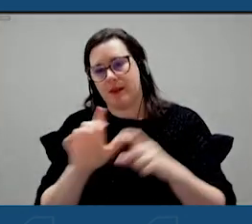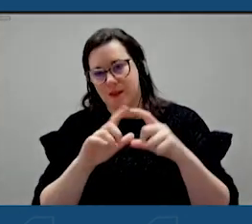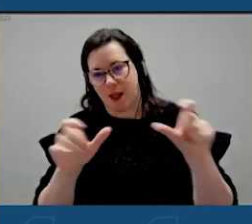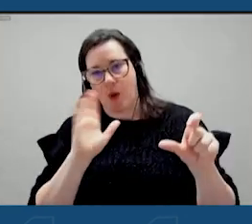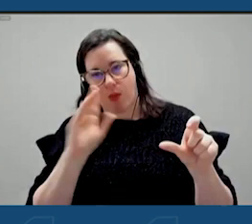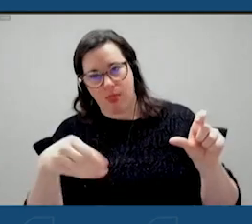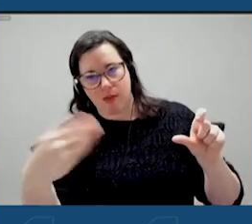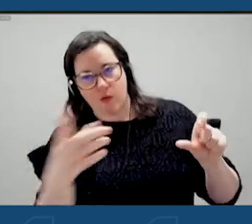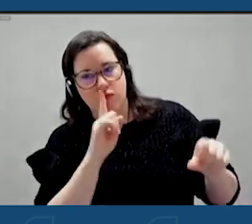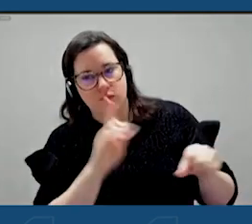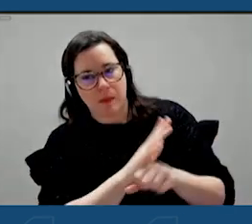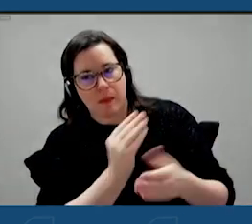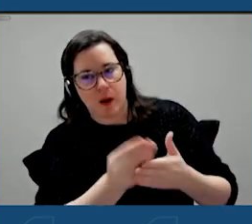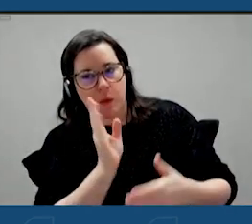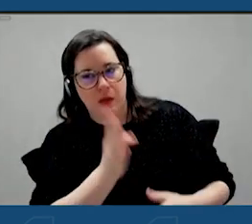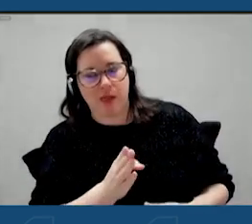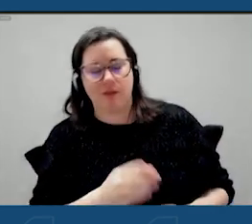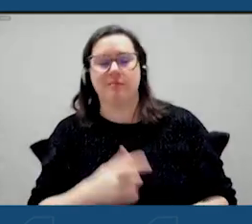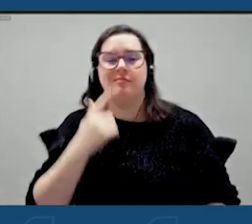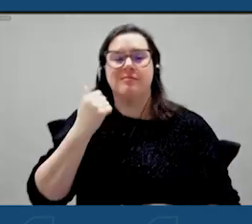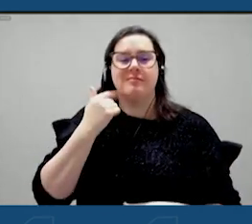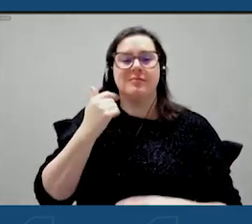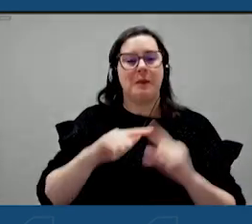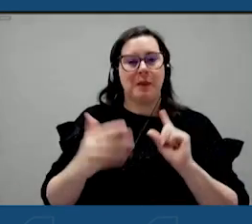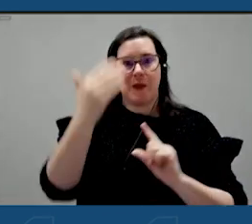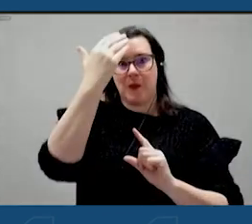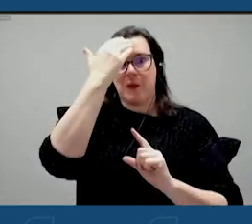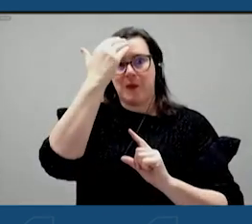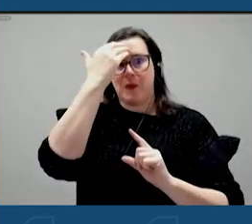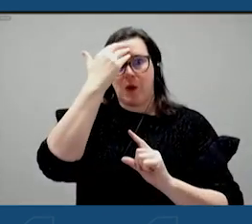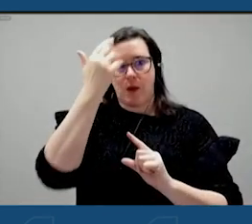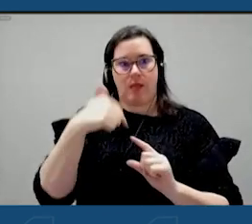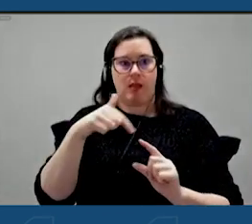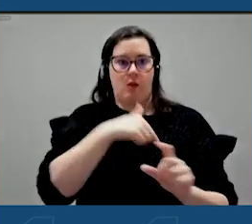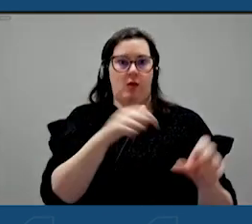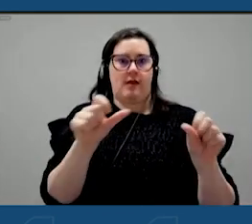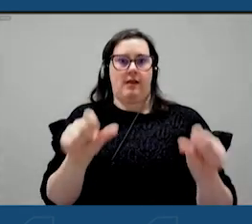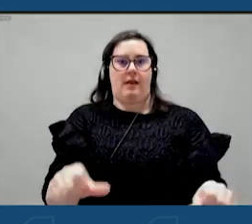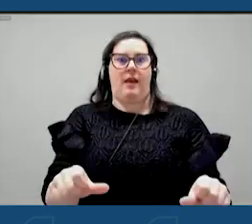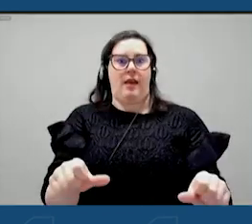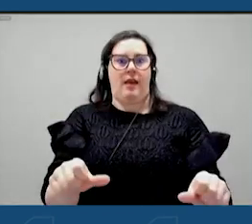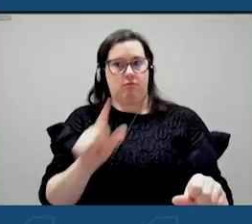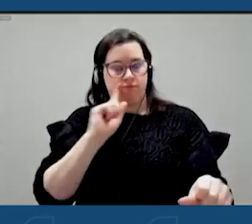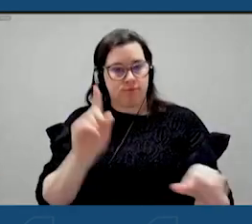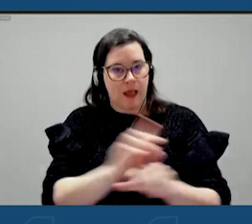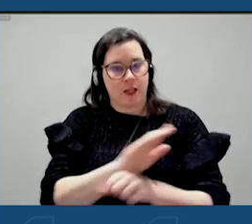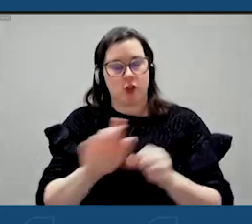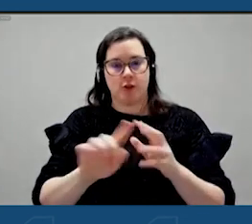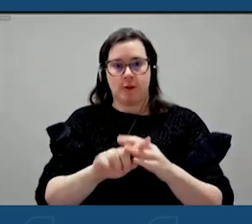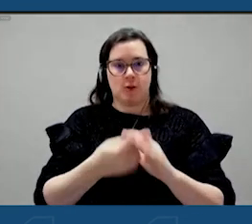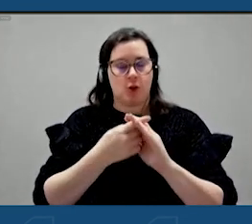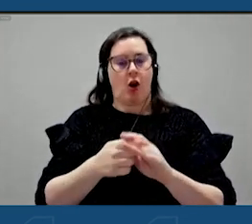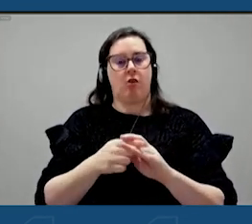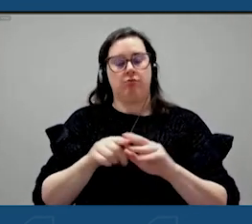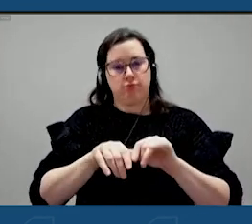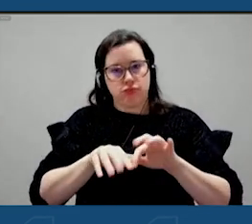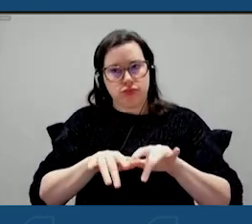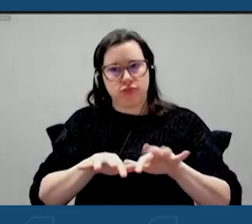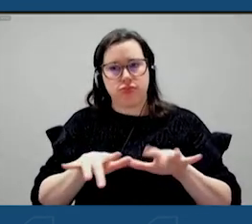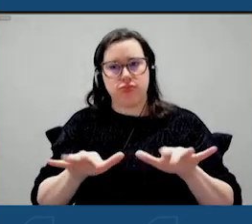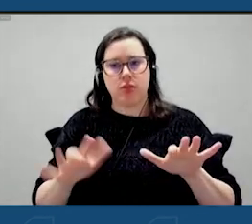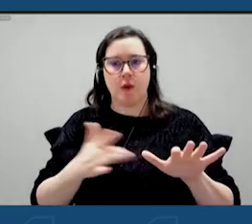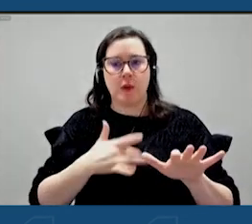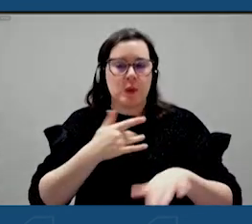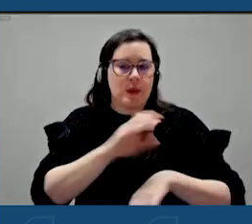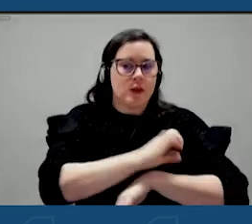money. But knowing that just we can be the catalyst that jumpstarts a new energy and a sense of pride in